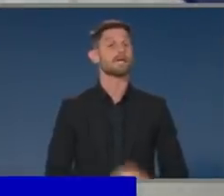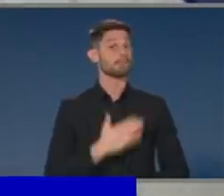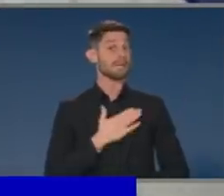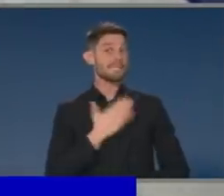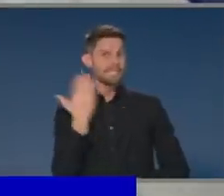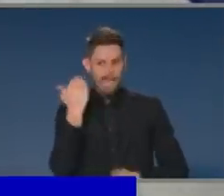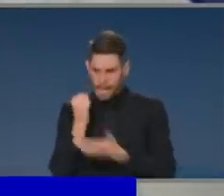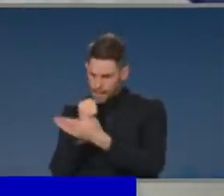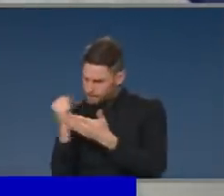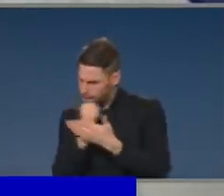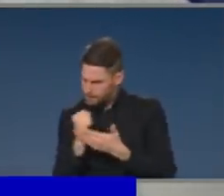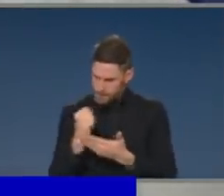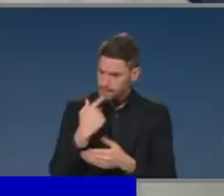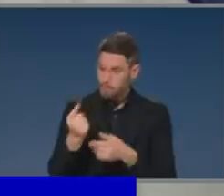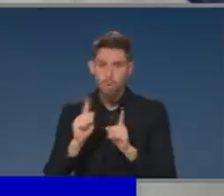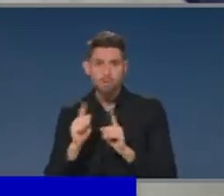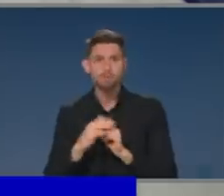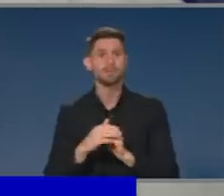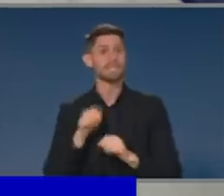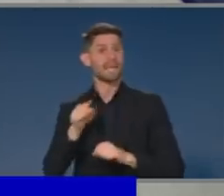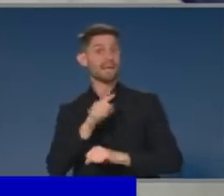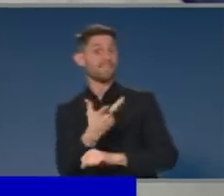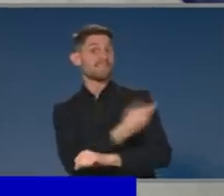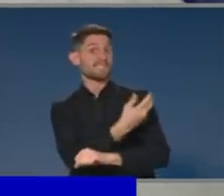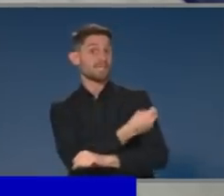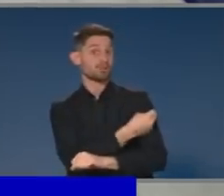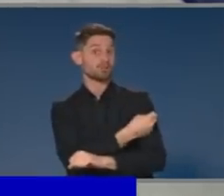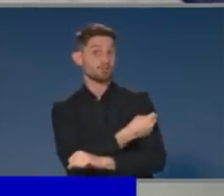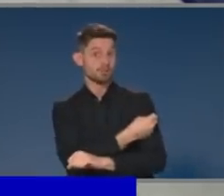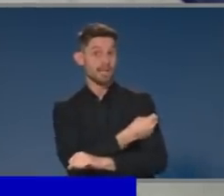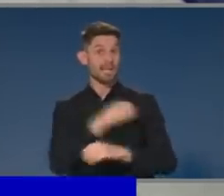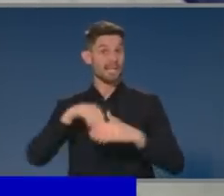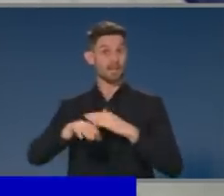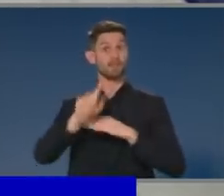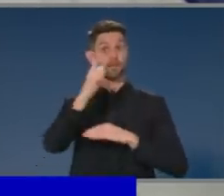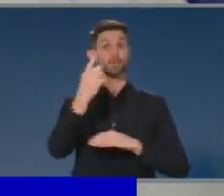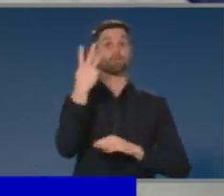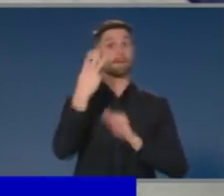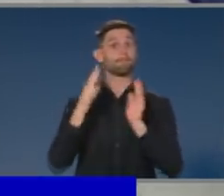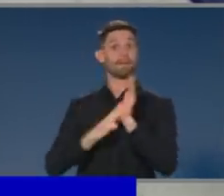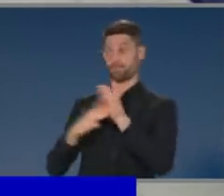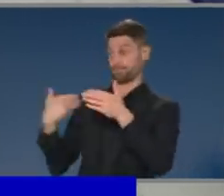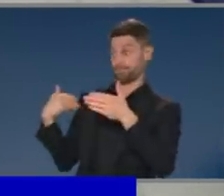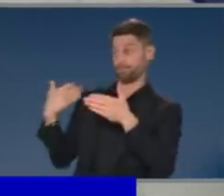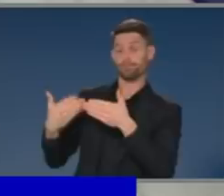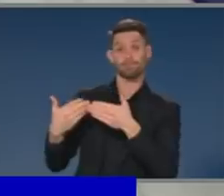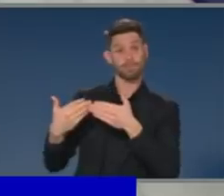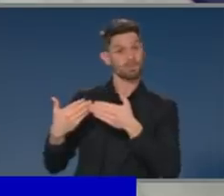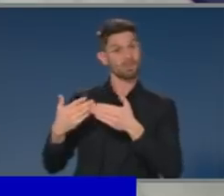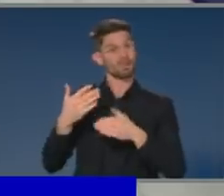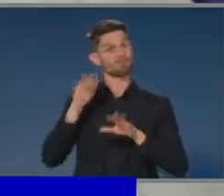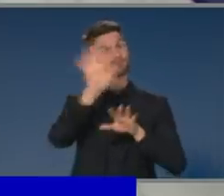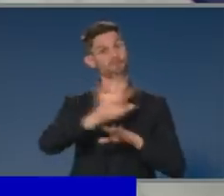is that our national vaccination rates, I think, for the first quarter remained at almost